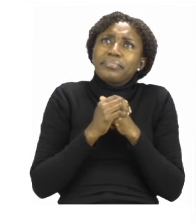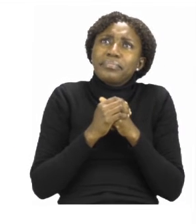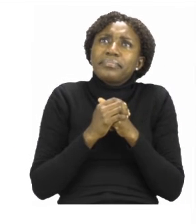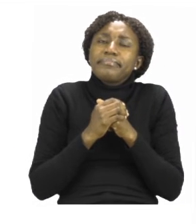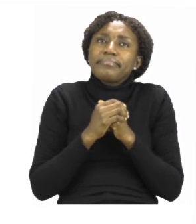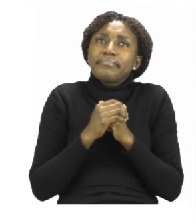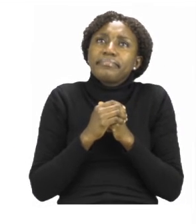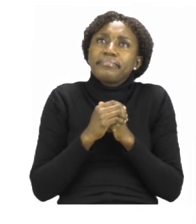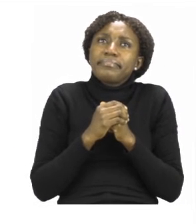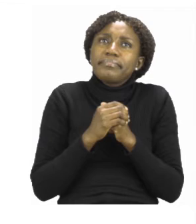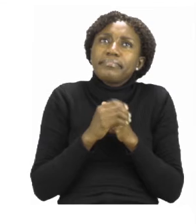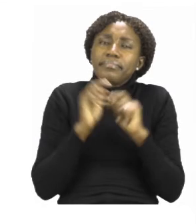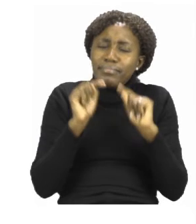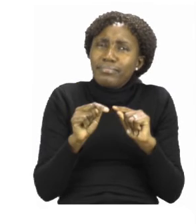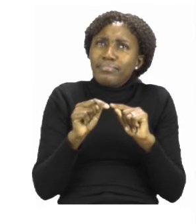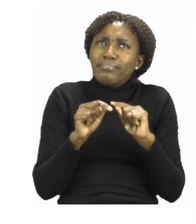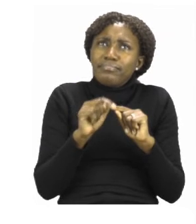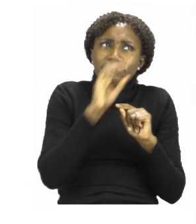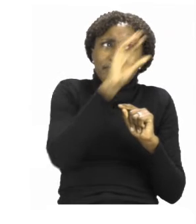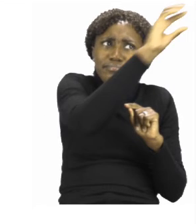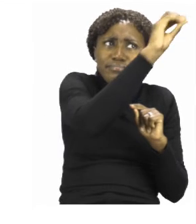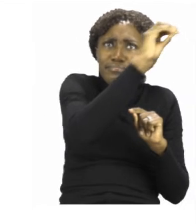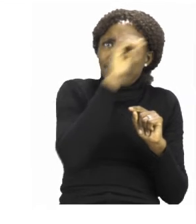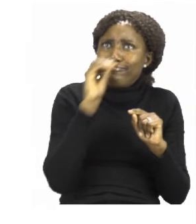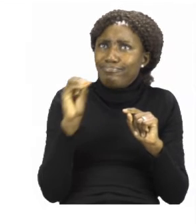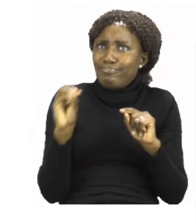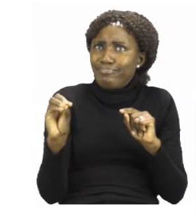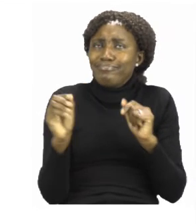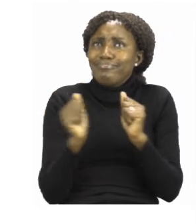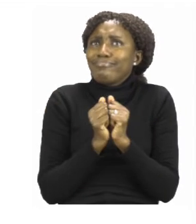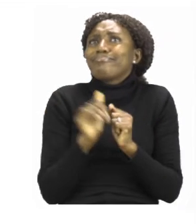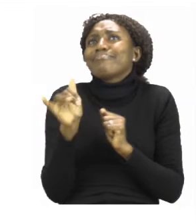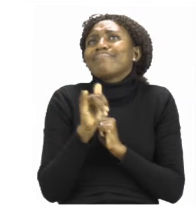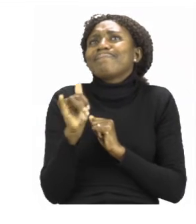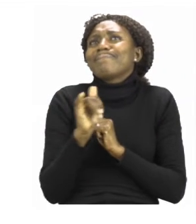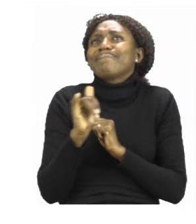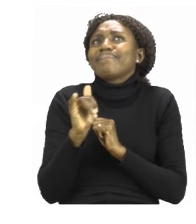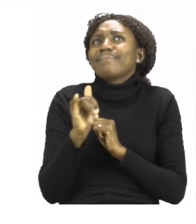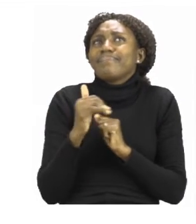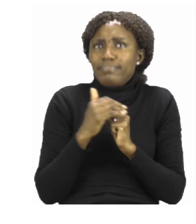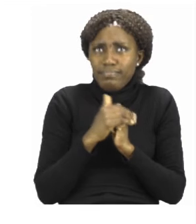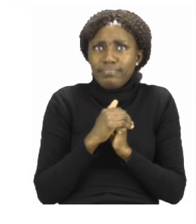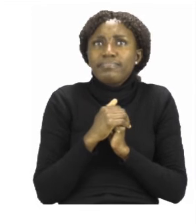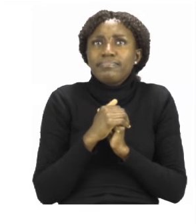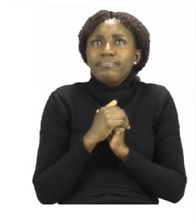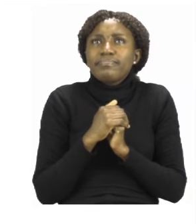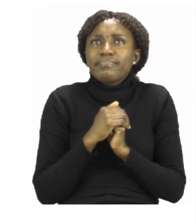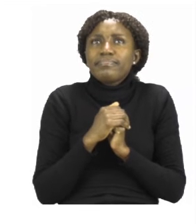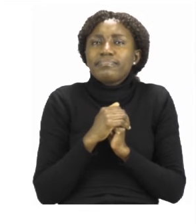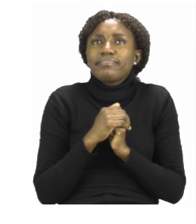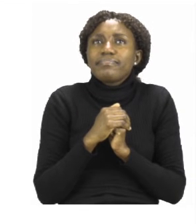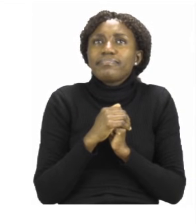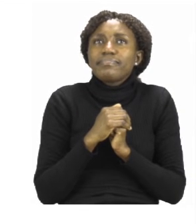and girls we have to take these transport items and we have to connect them with